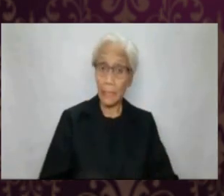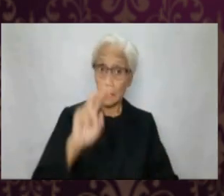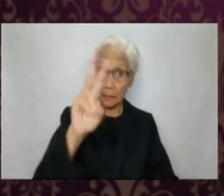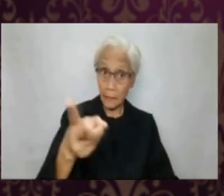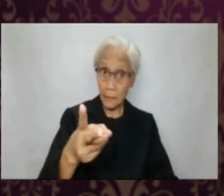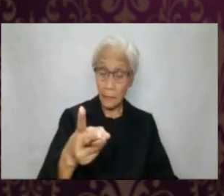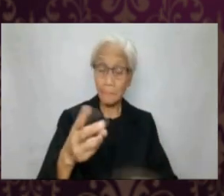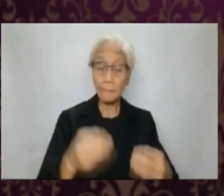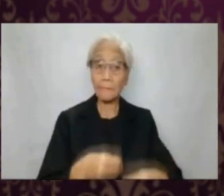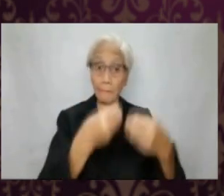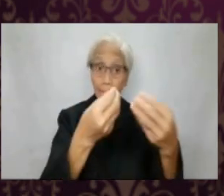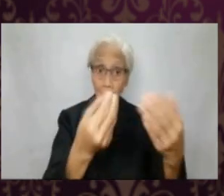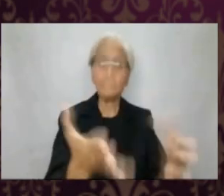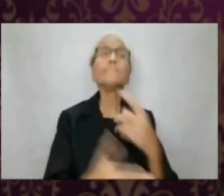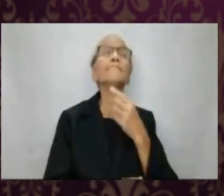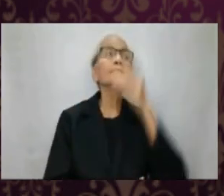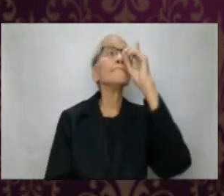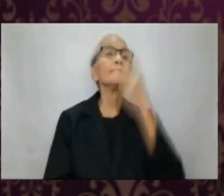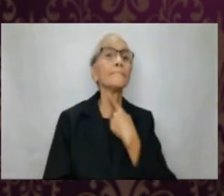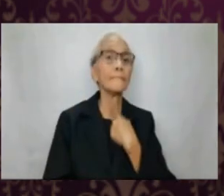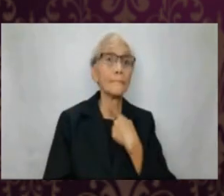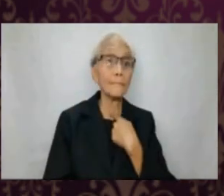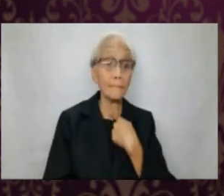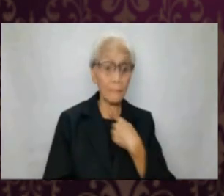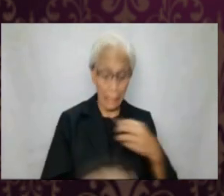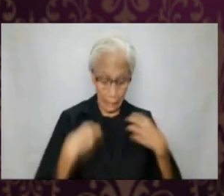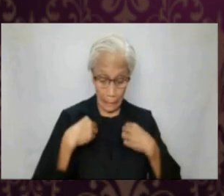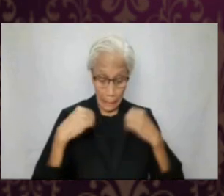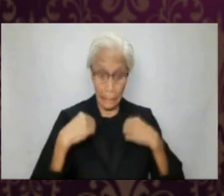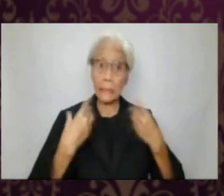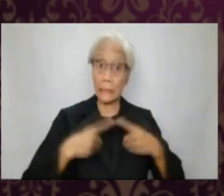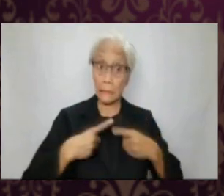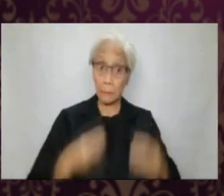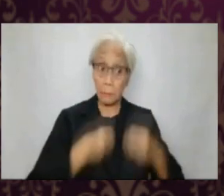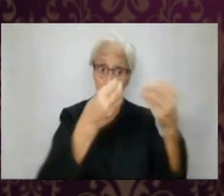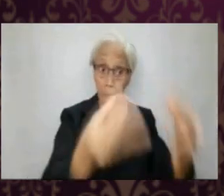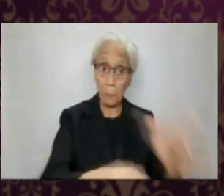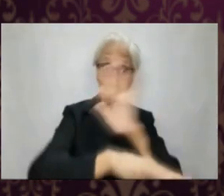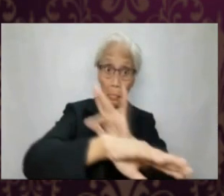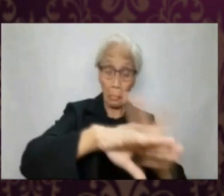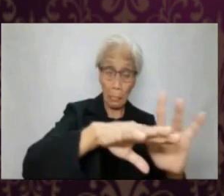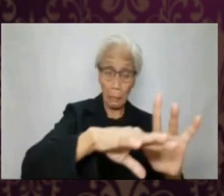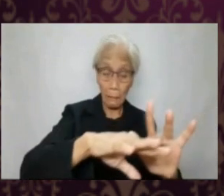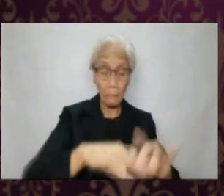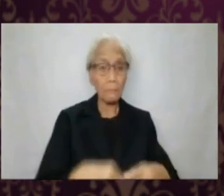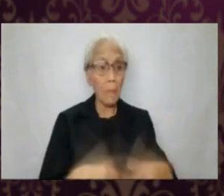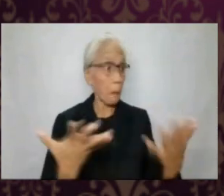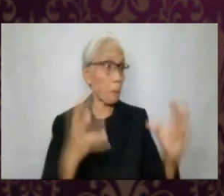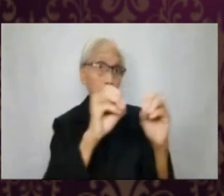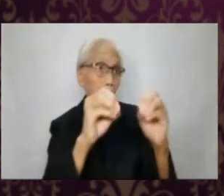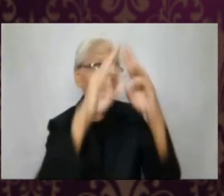of mercy? Number one, feeding the hungry. Number two, giving drink to the thirsty. Three,